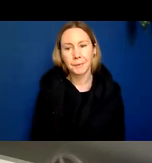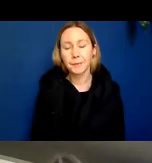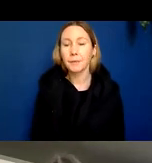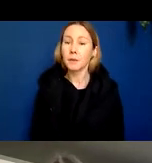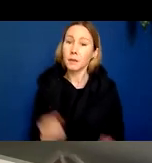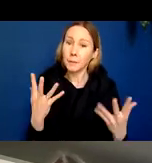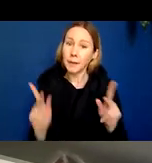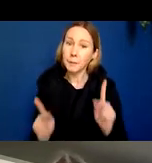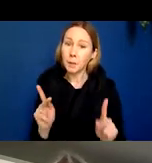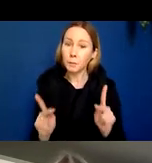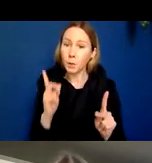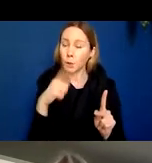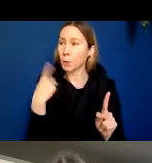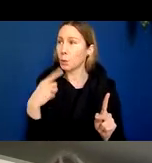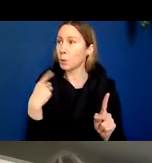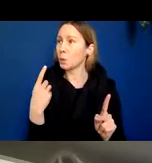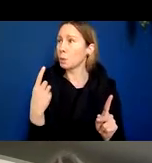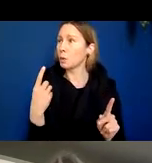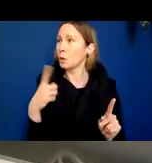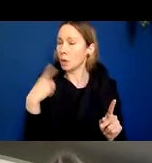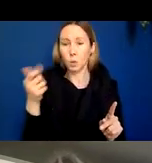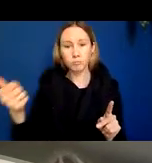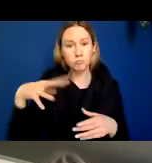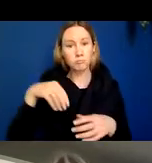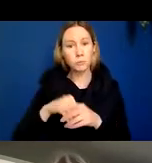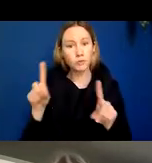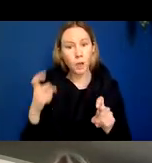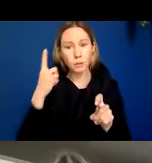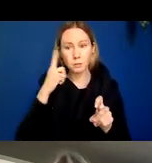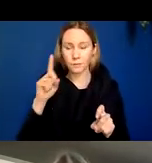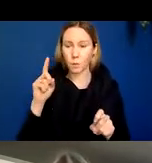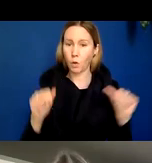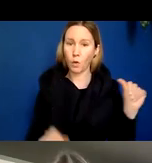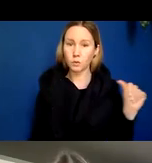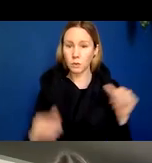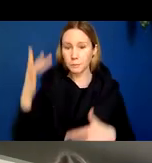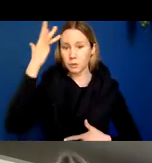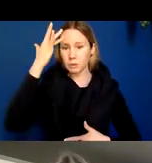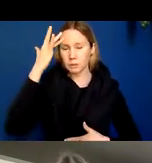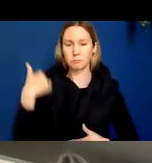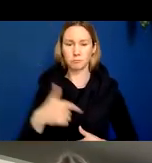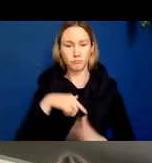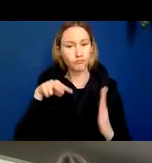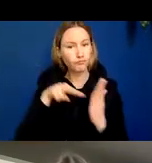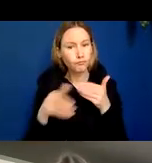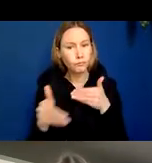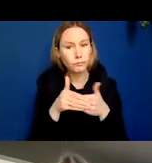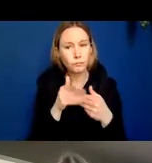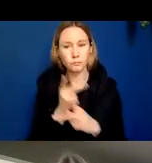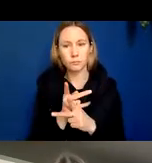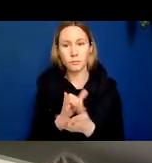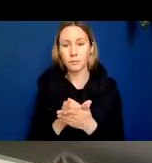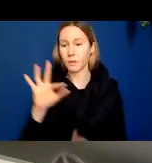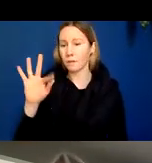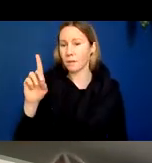lot of people who are in the clinical trial space for Alzheimer's disease were looking very closely at the fact that the FDA